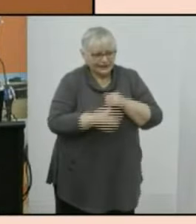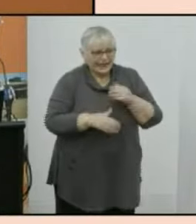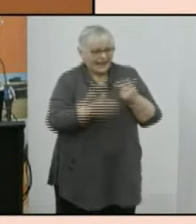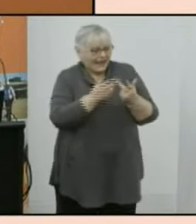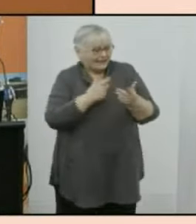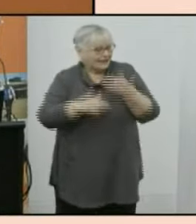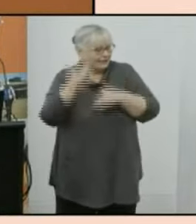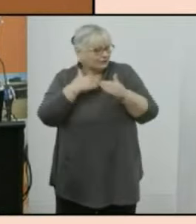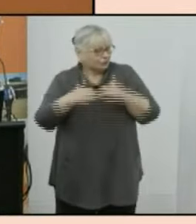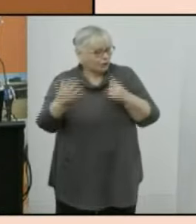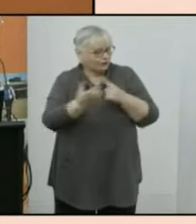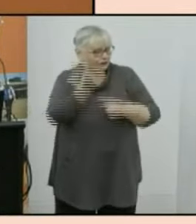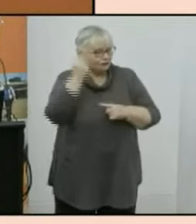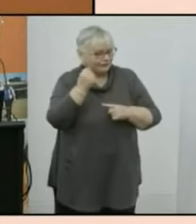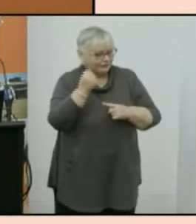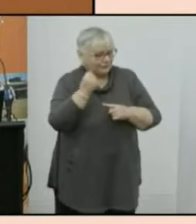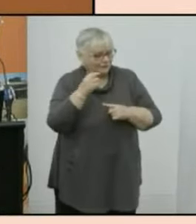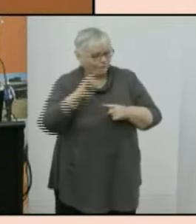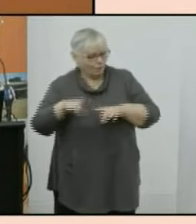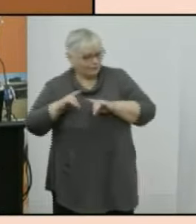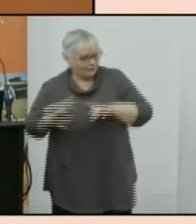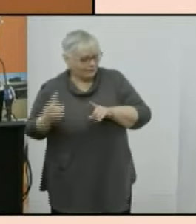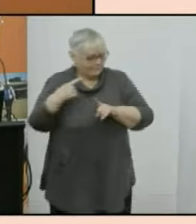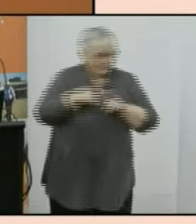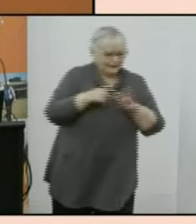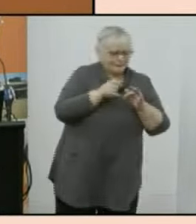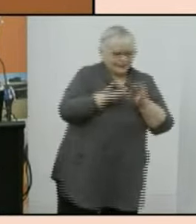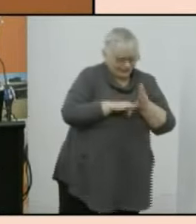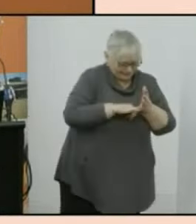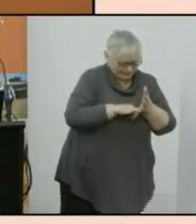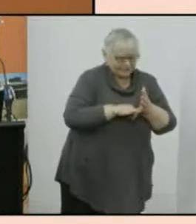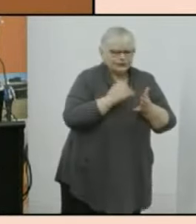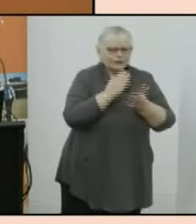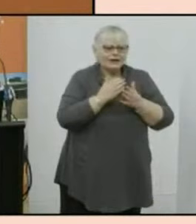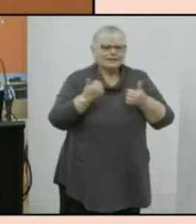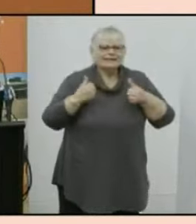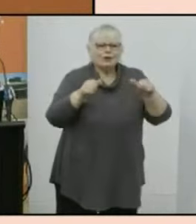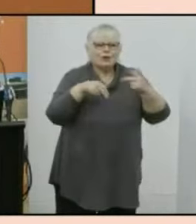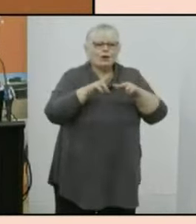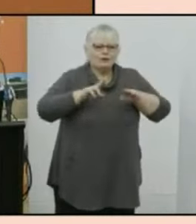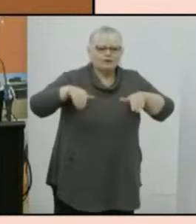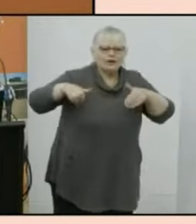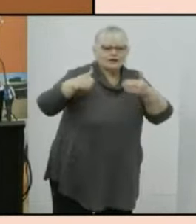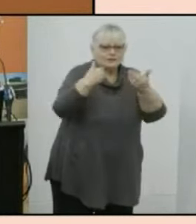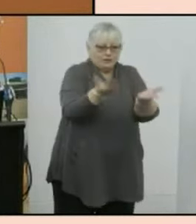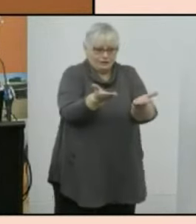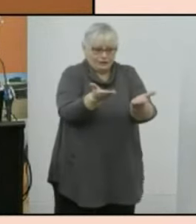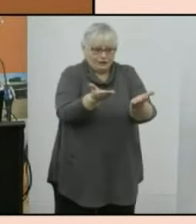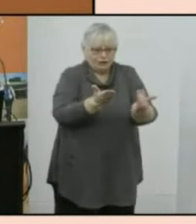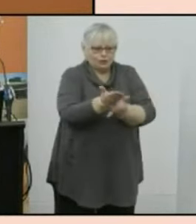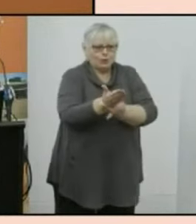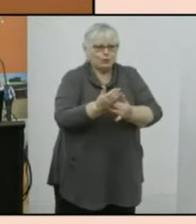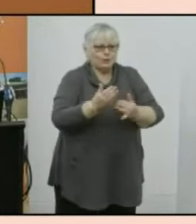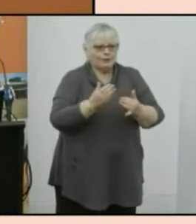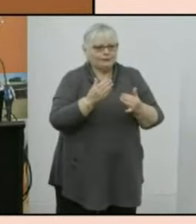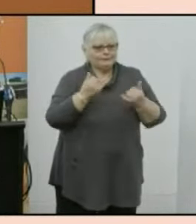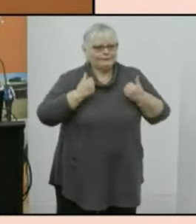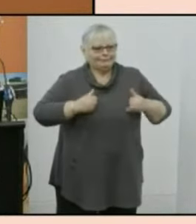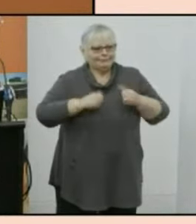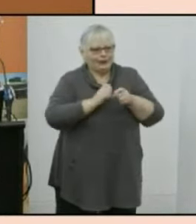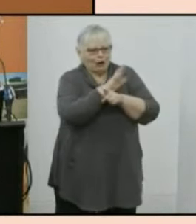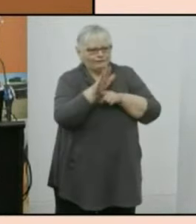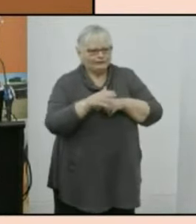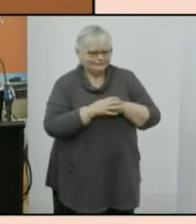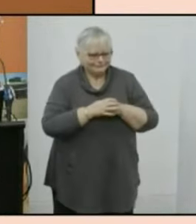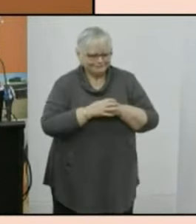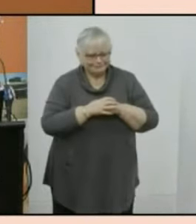for the nation and for the australian bureau of statistics has been the successful delivery of the census during the pandemic the